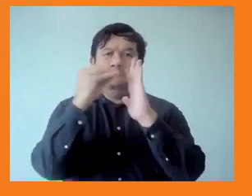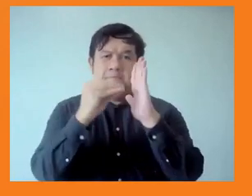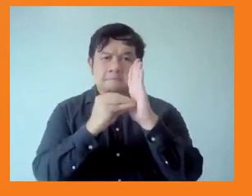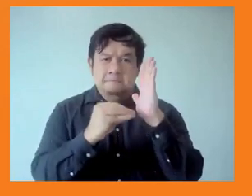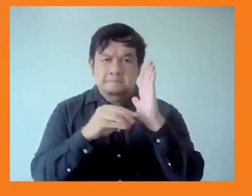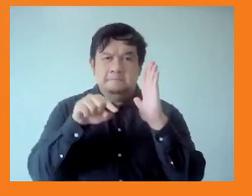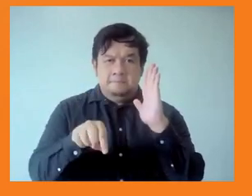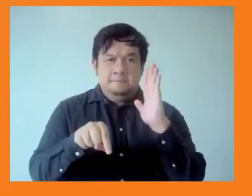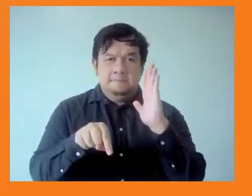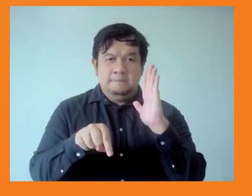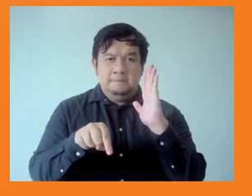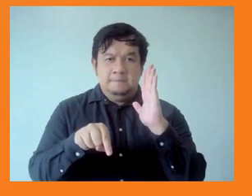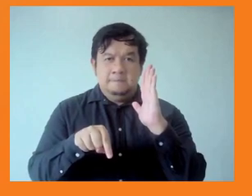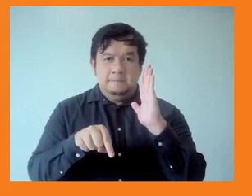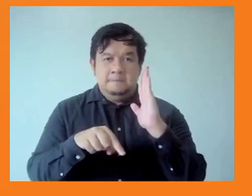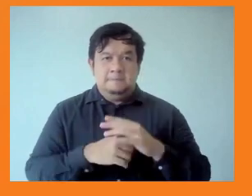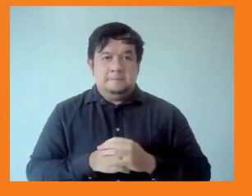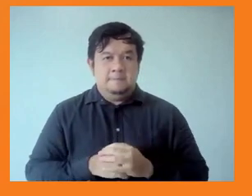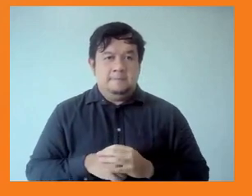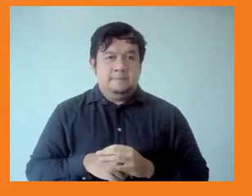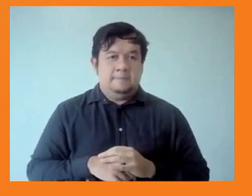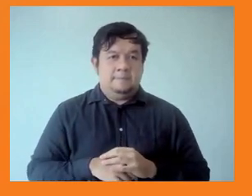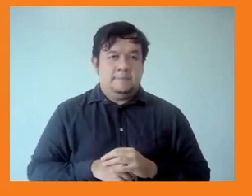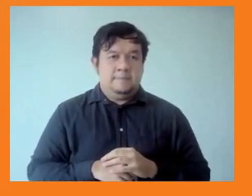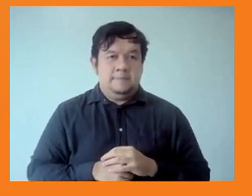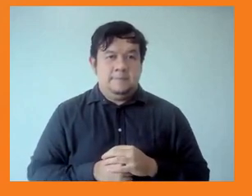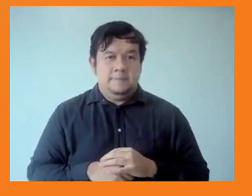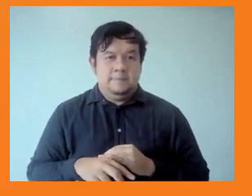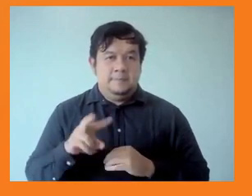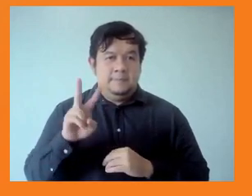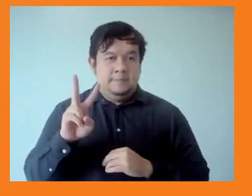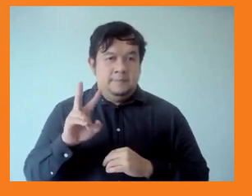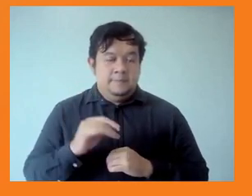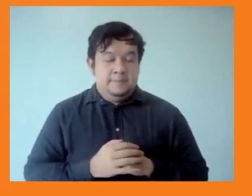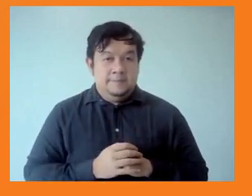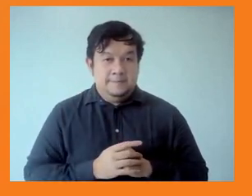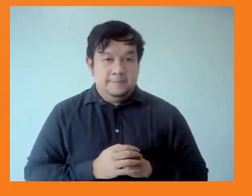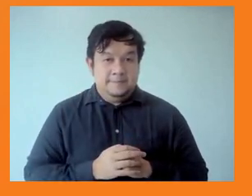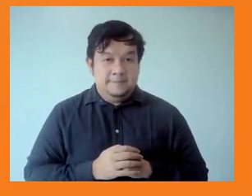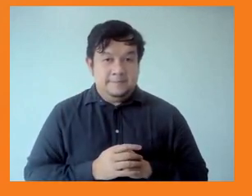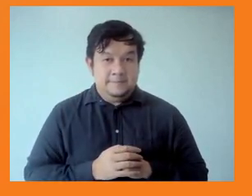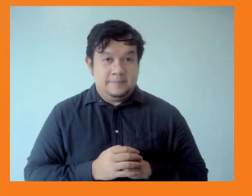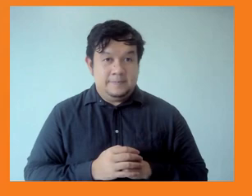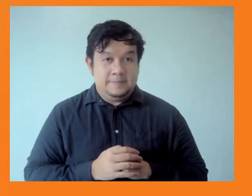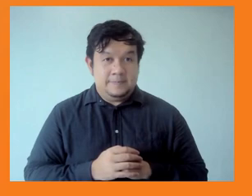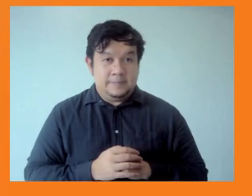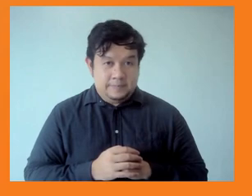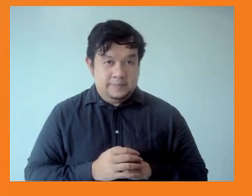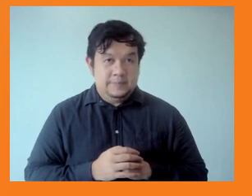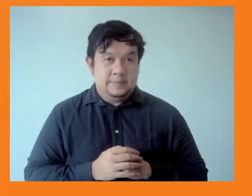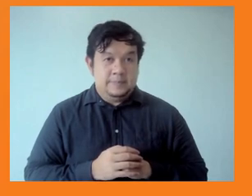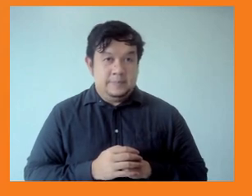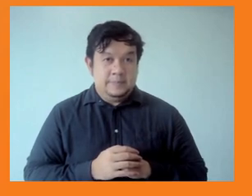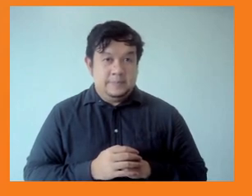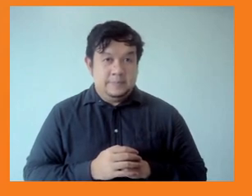and the OECD, that governments should be using taxes more progressively and more deliberately